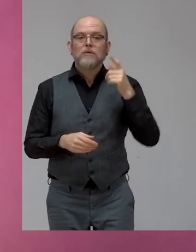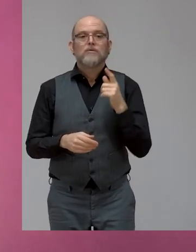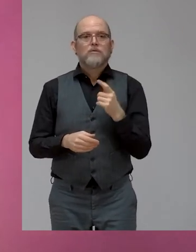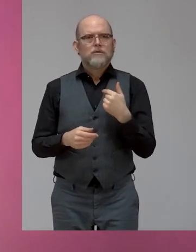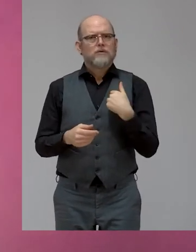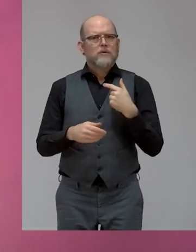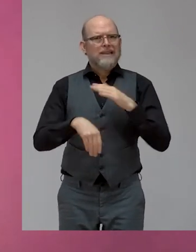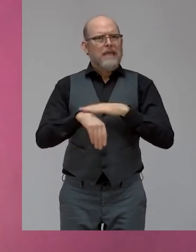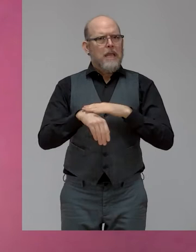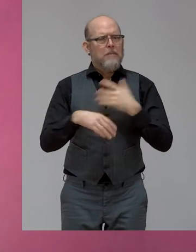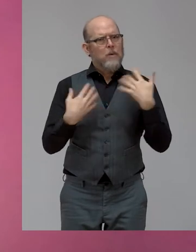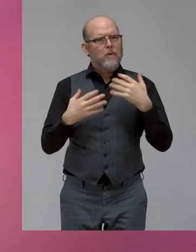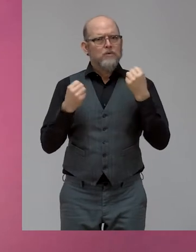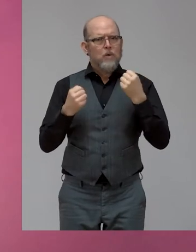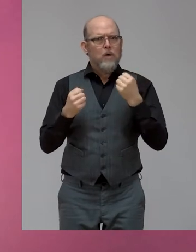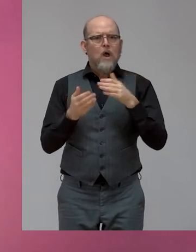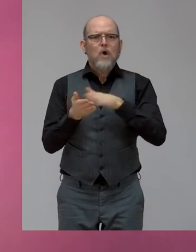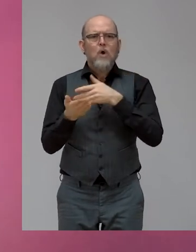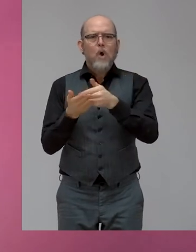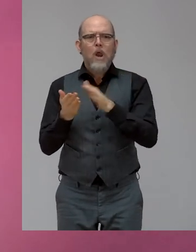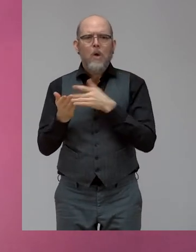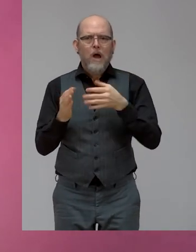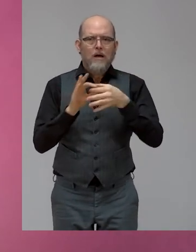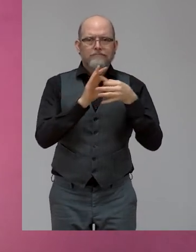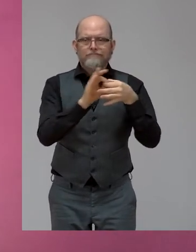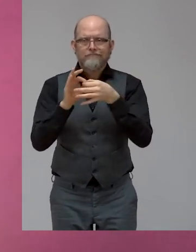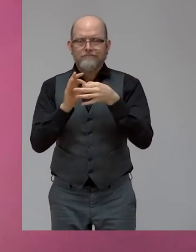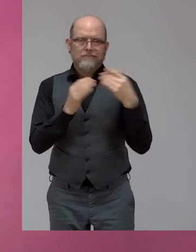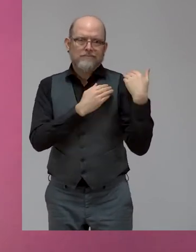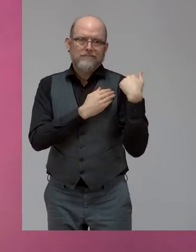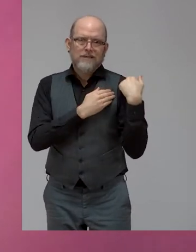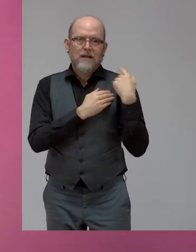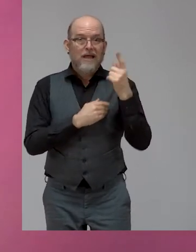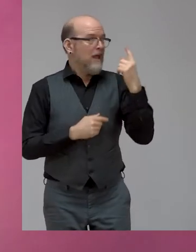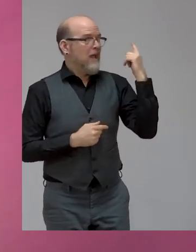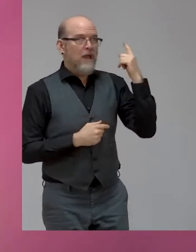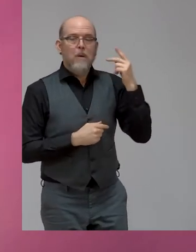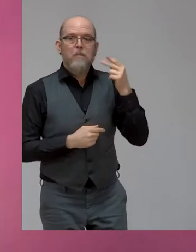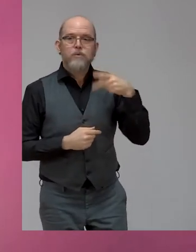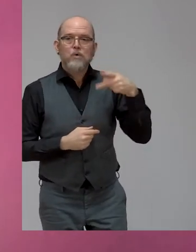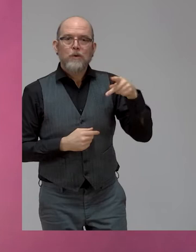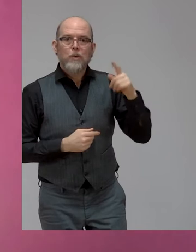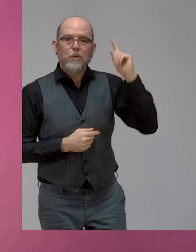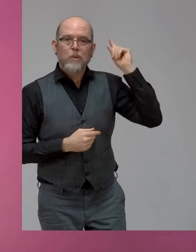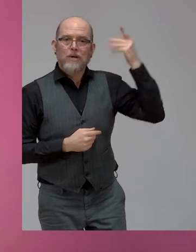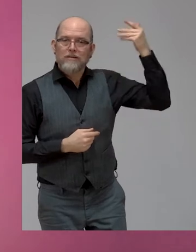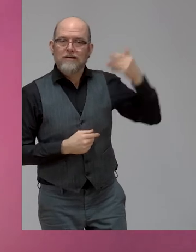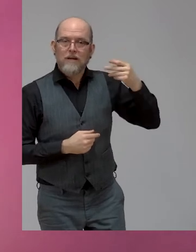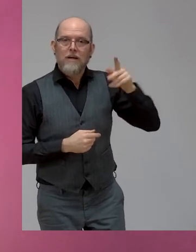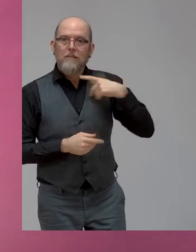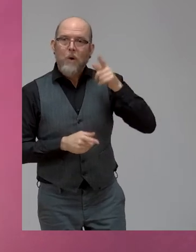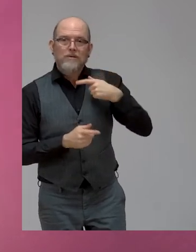coordinating this sort of lilac top with the background. I had to repaint my wall to match the top.